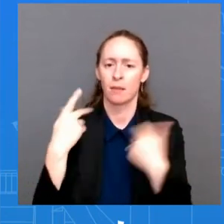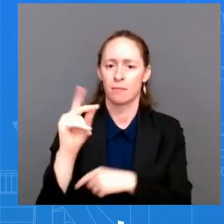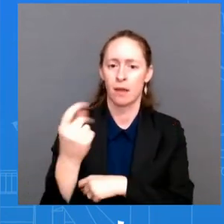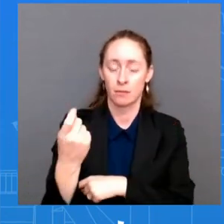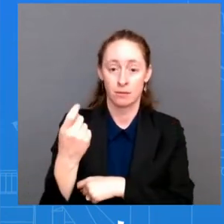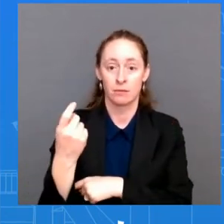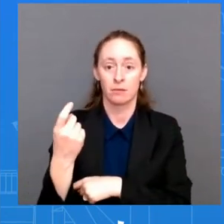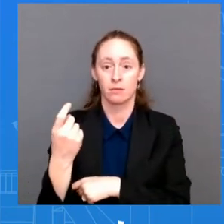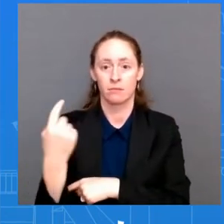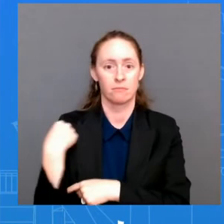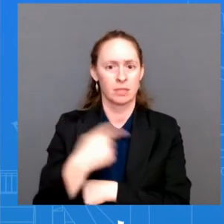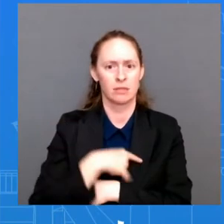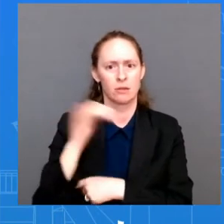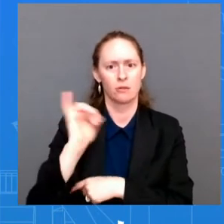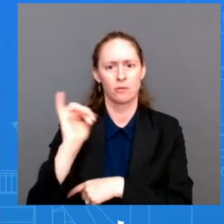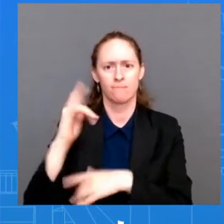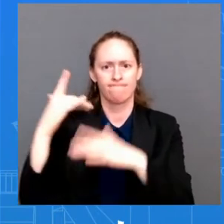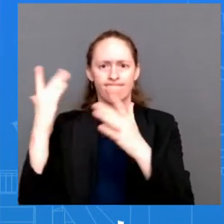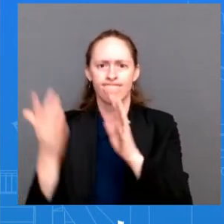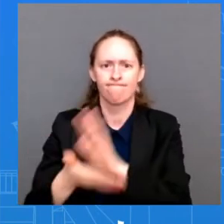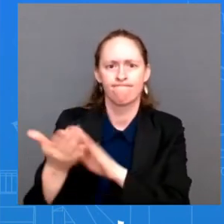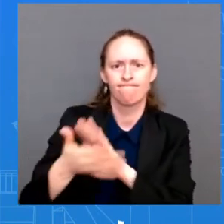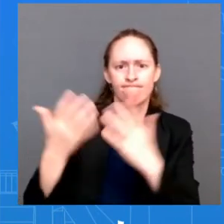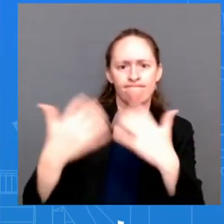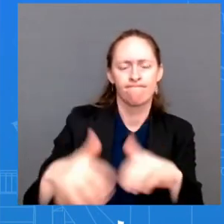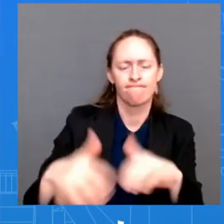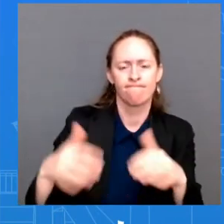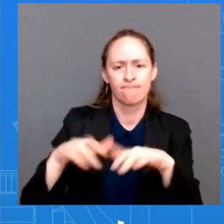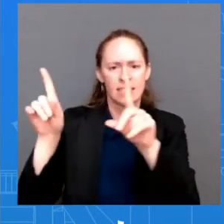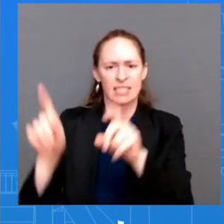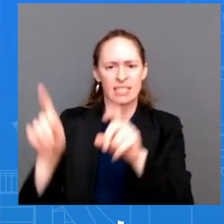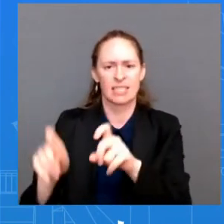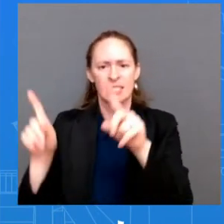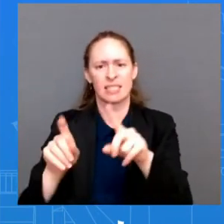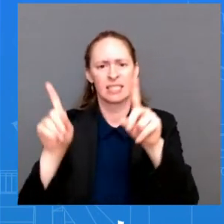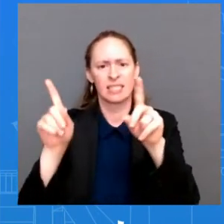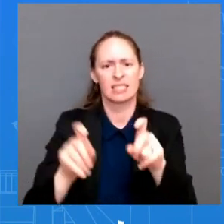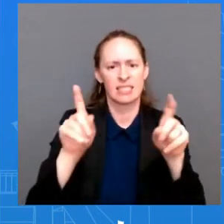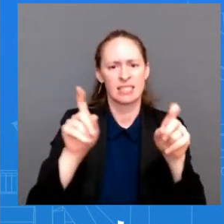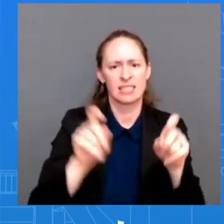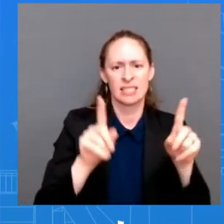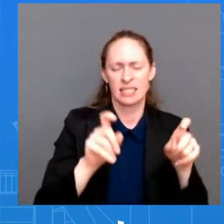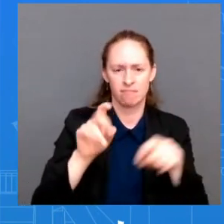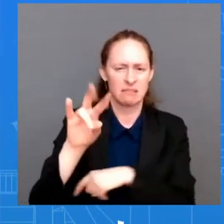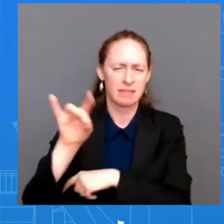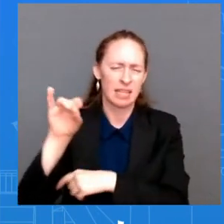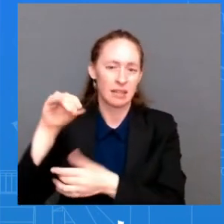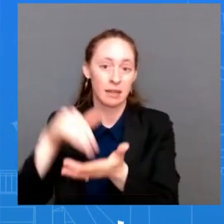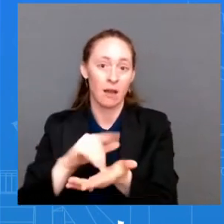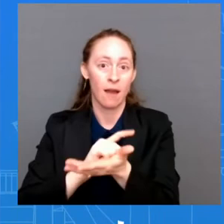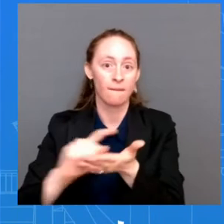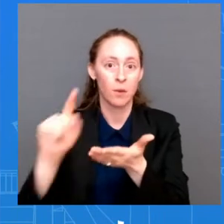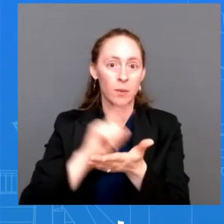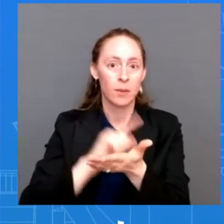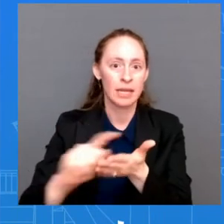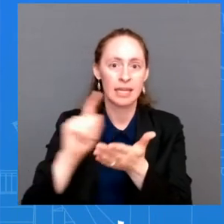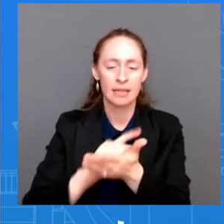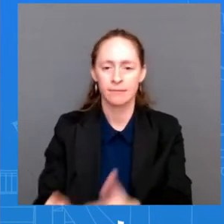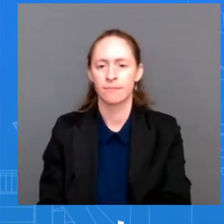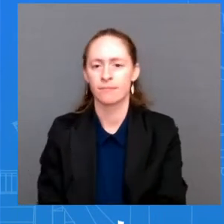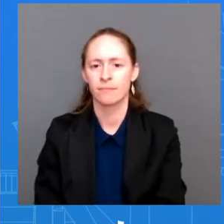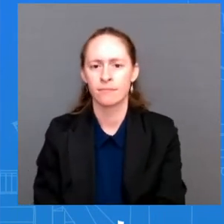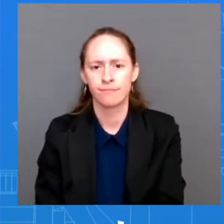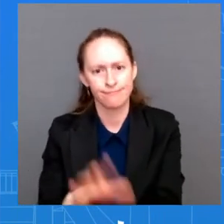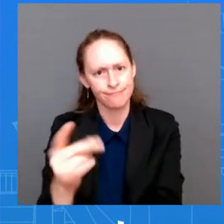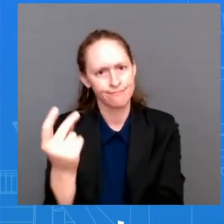80,000 tests per week. And that's another important, significant way of making sure that people are getting tested so